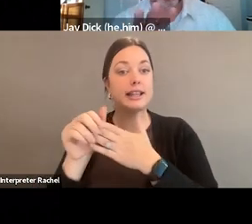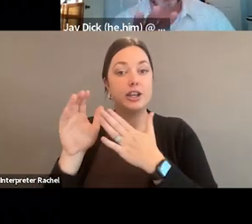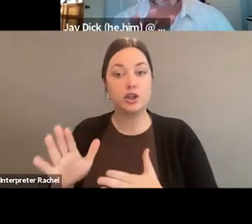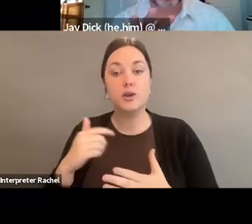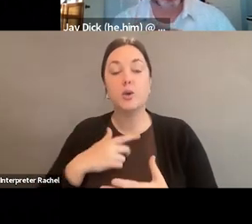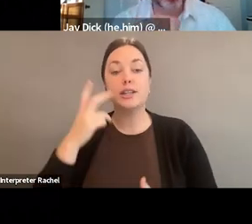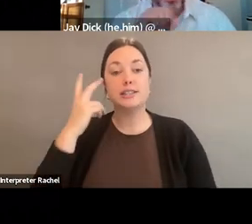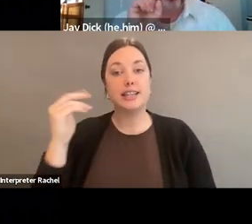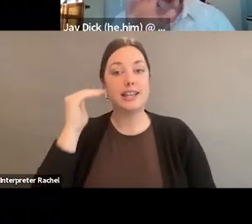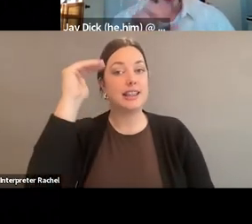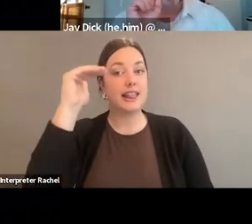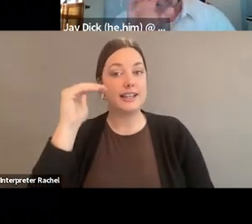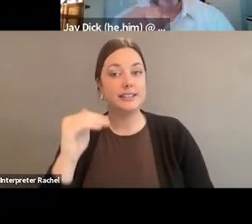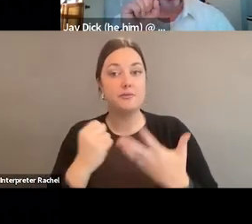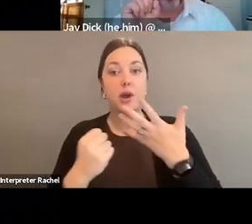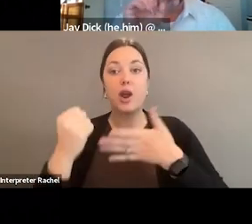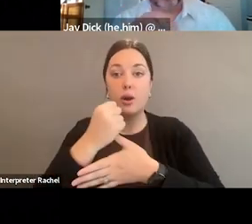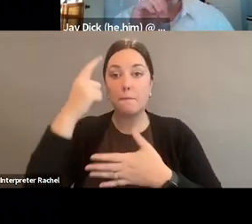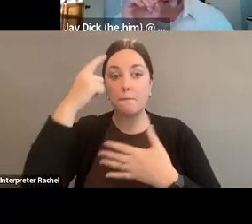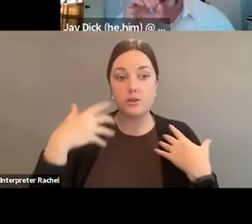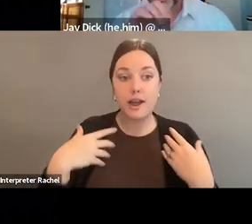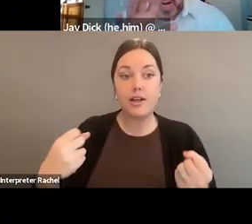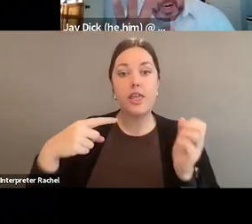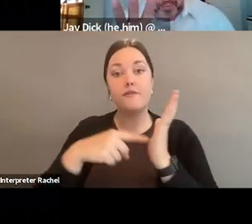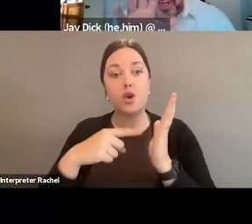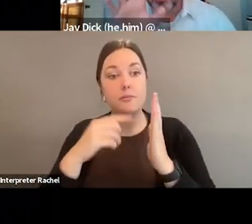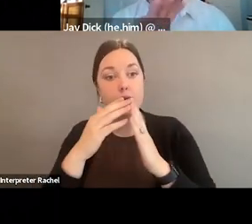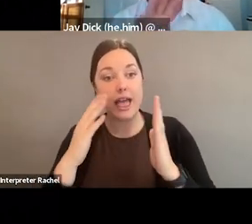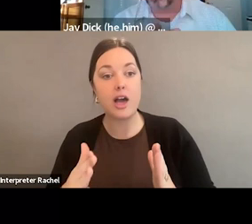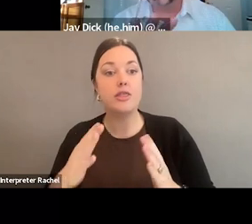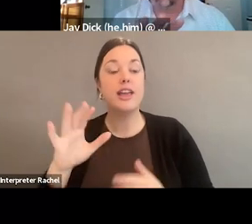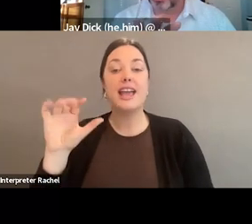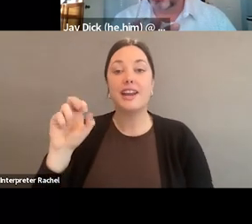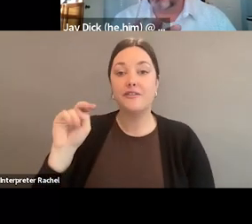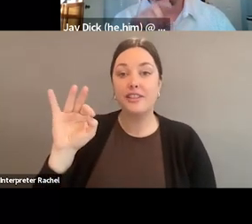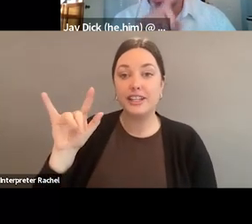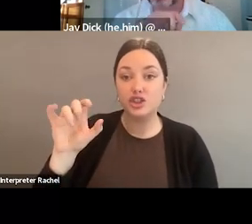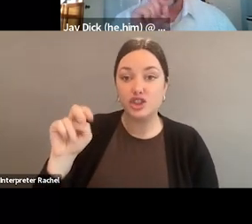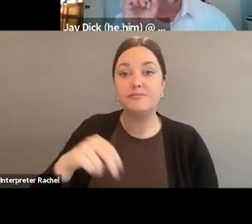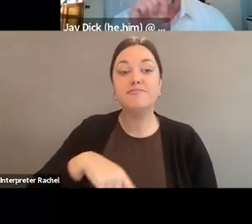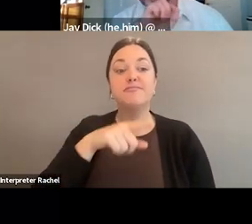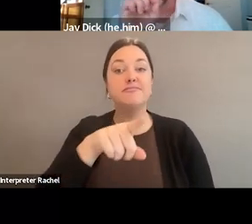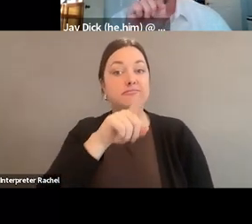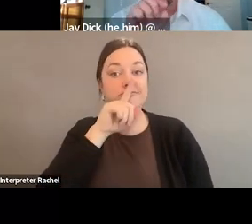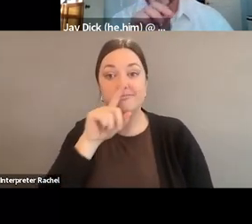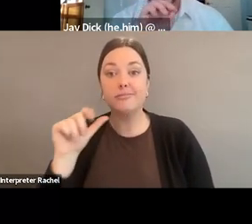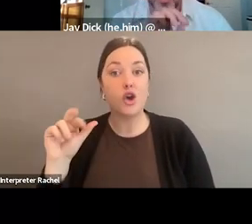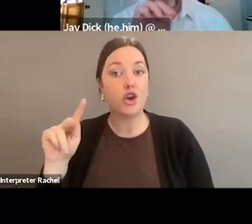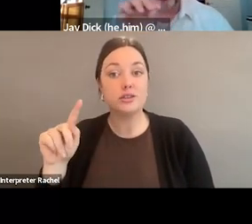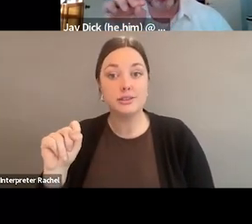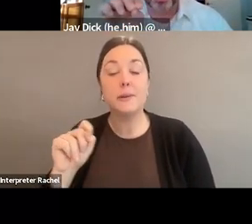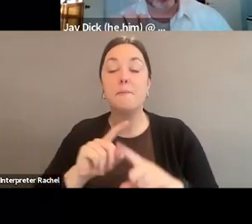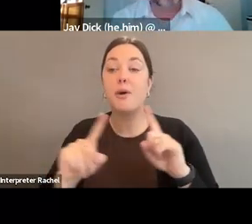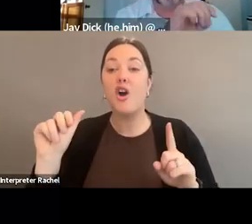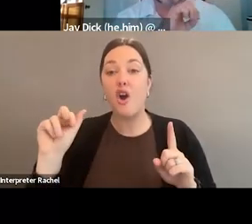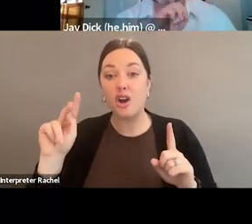you see this list – mental health, affordable health, inflation. Notice the arts aren't on here, but the arts overlap with a